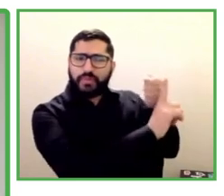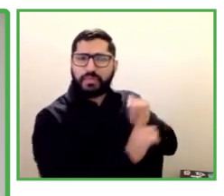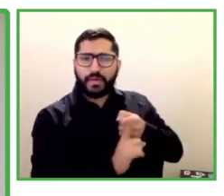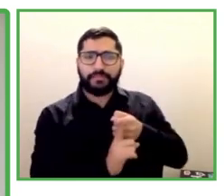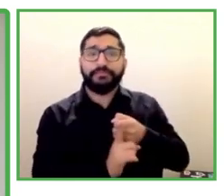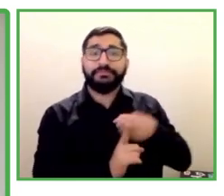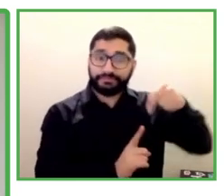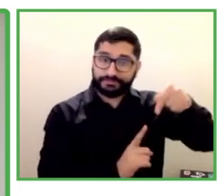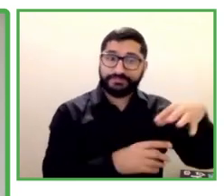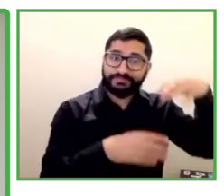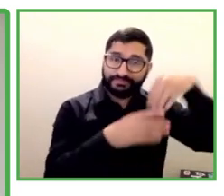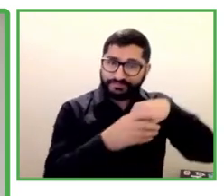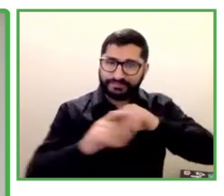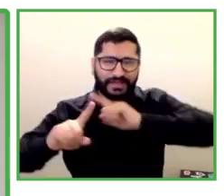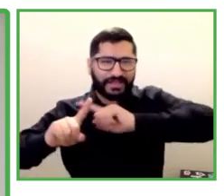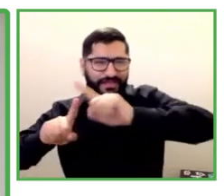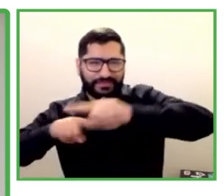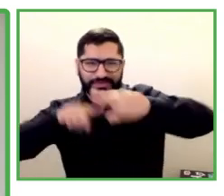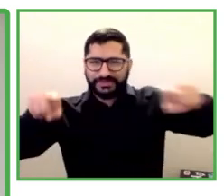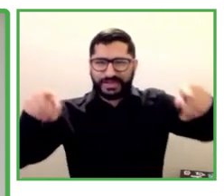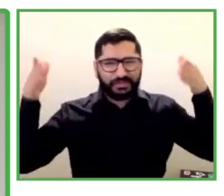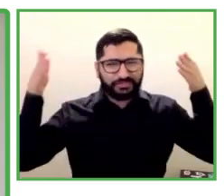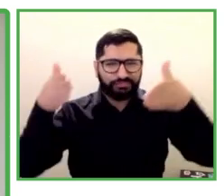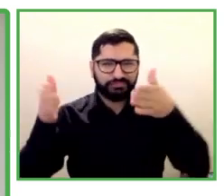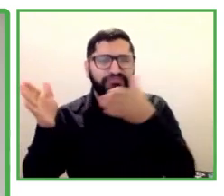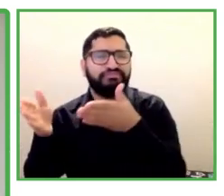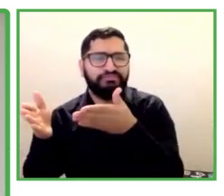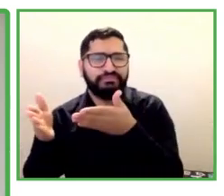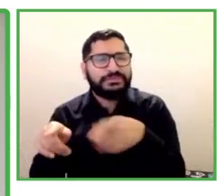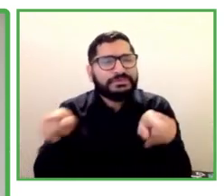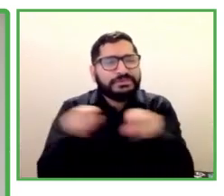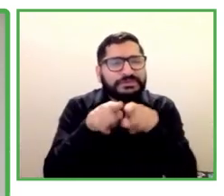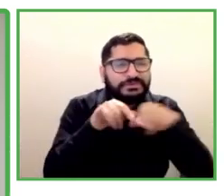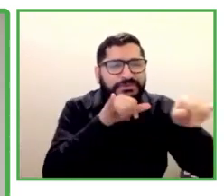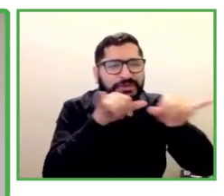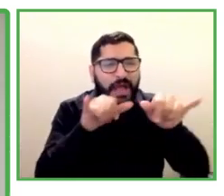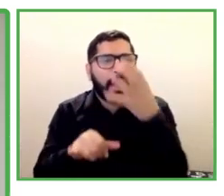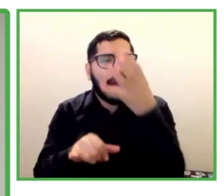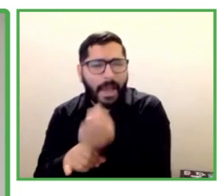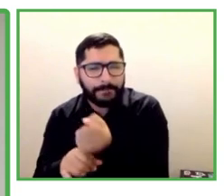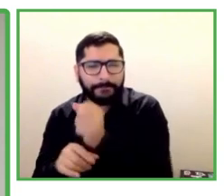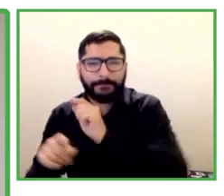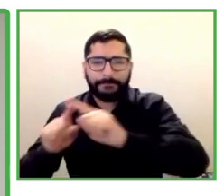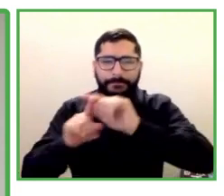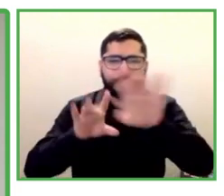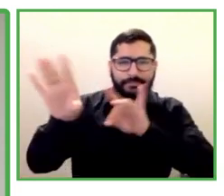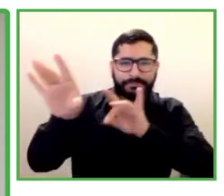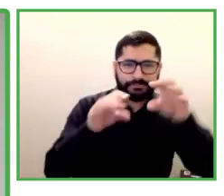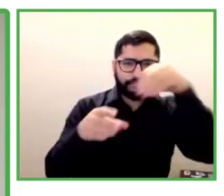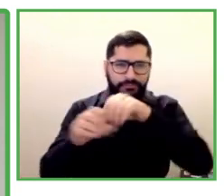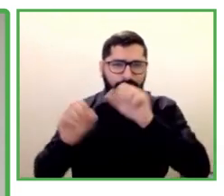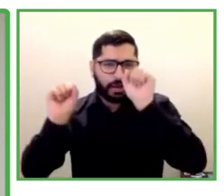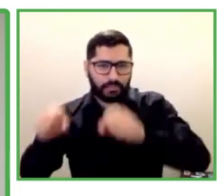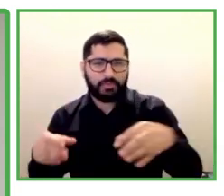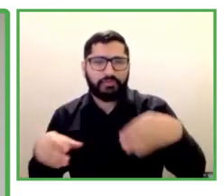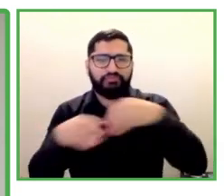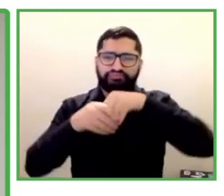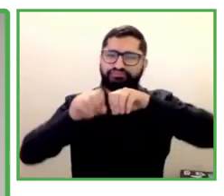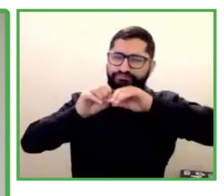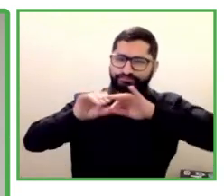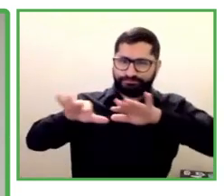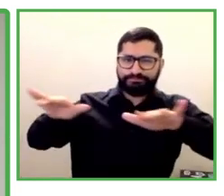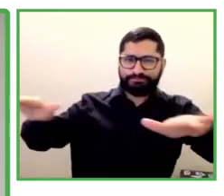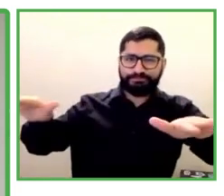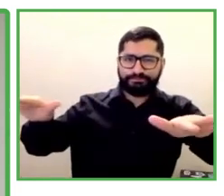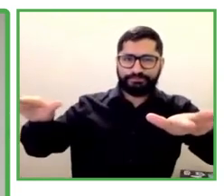in other geographies and hopefully also in Latin America. So congratulations for your fantastic work and presentations